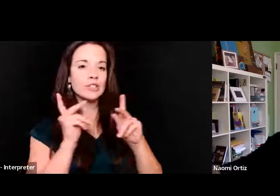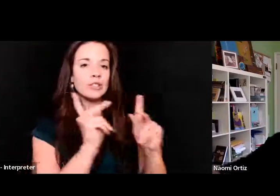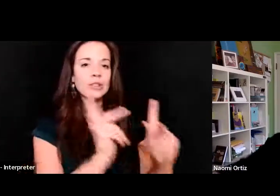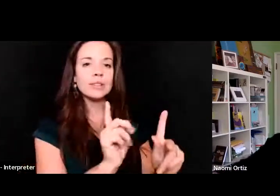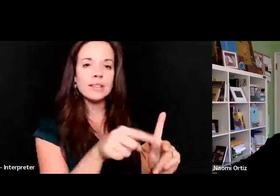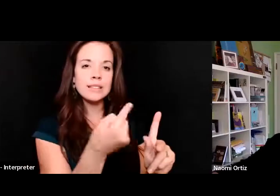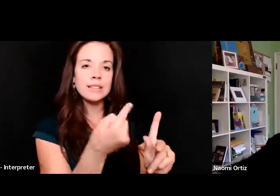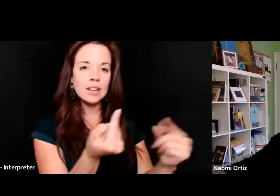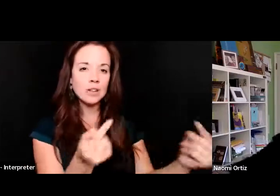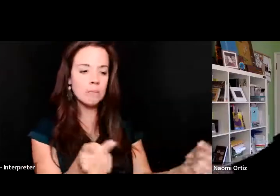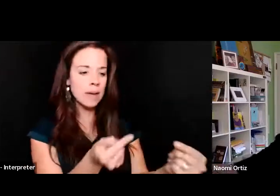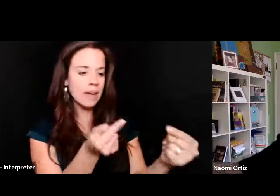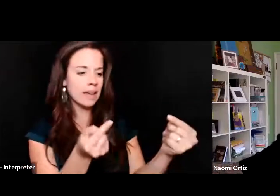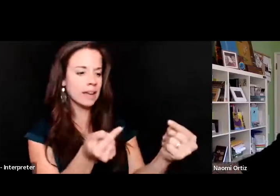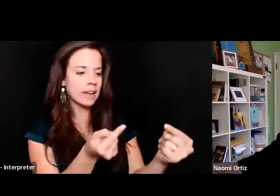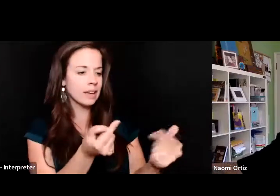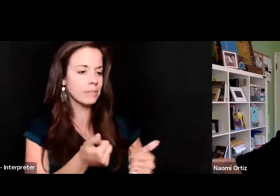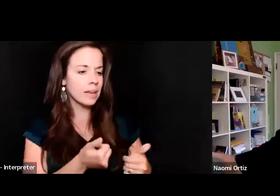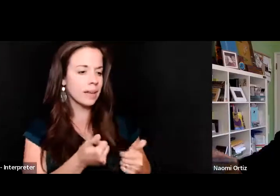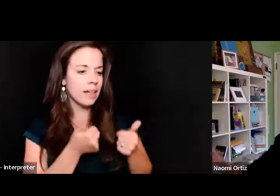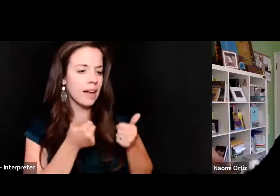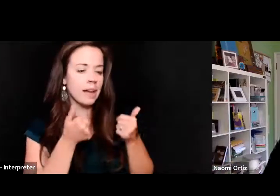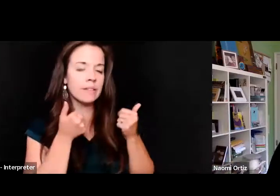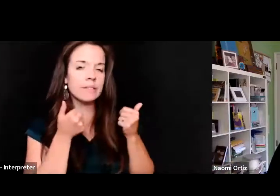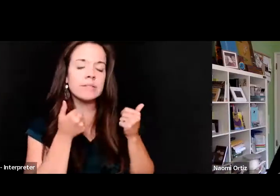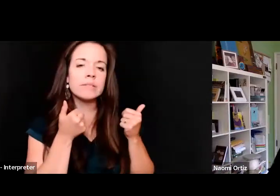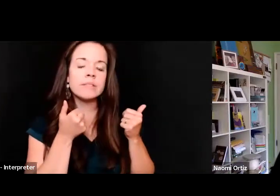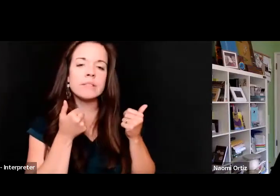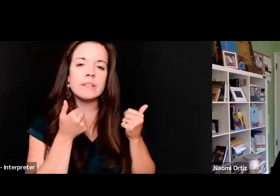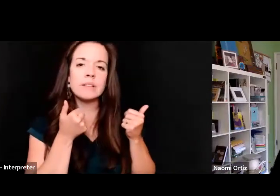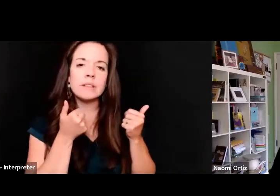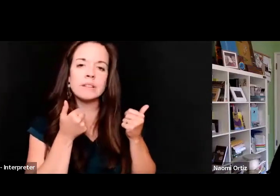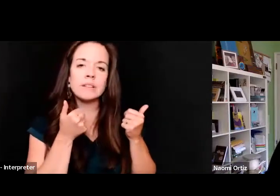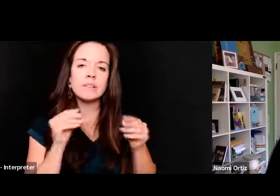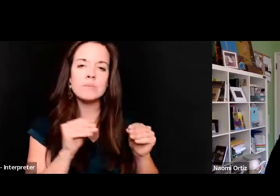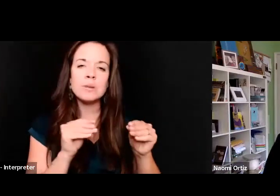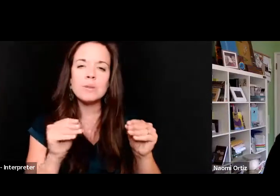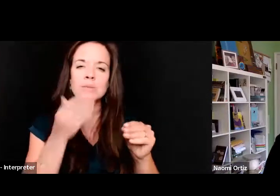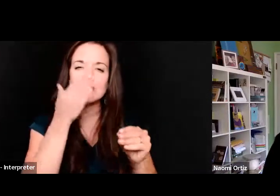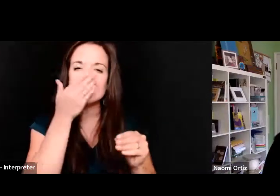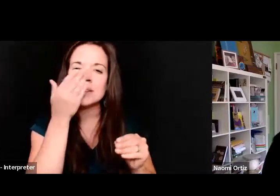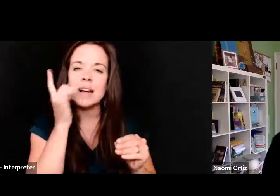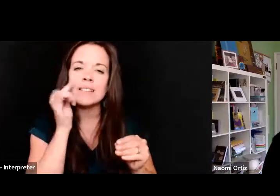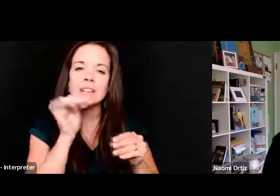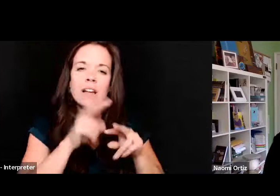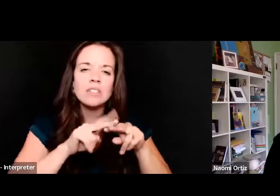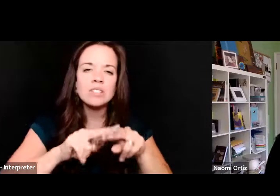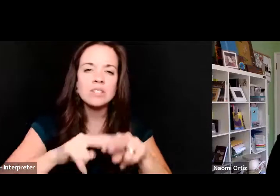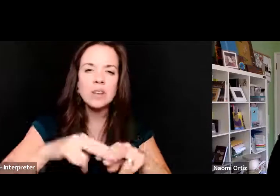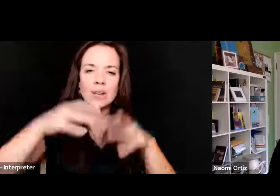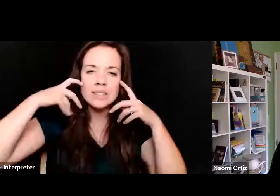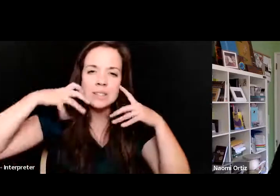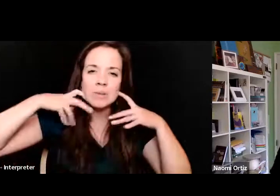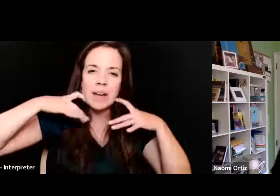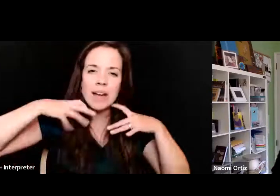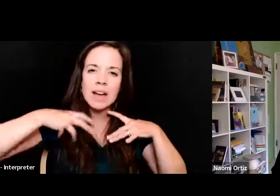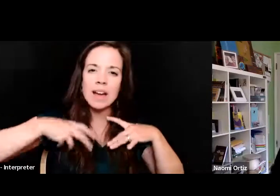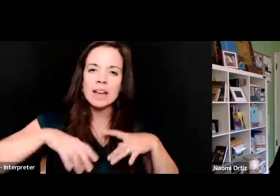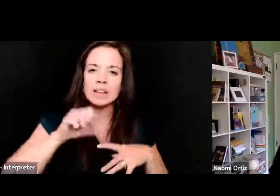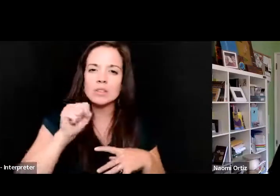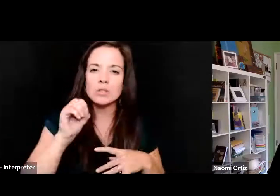of being alive. Movement smells like salty sweat subaco, the